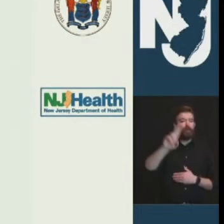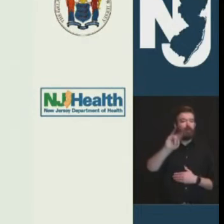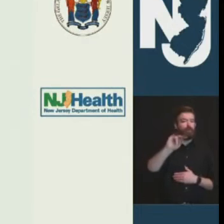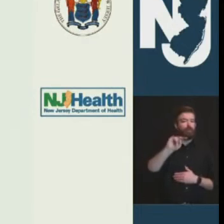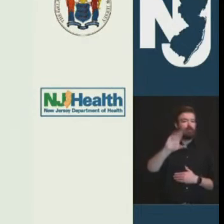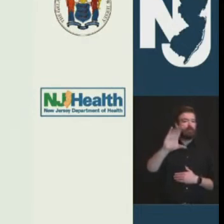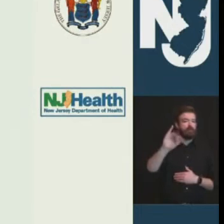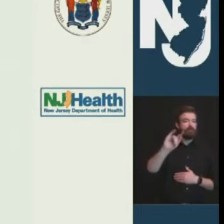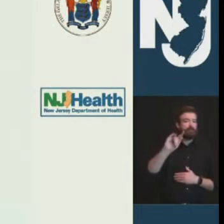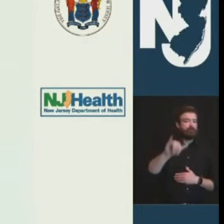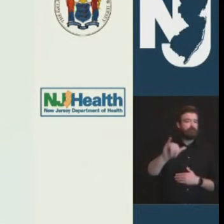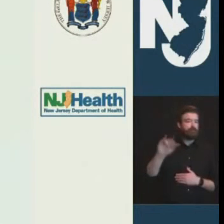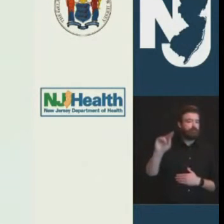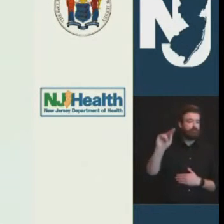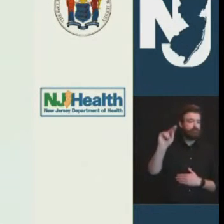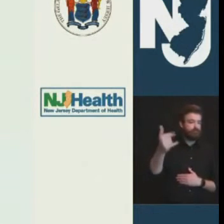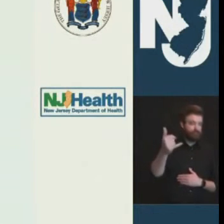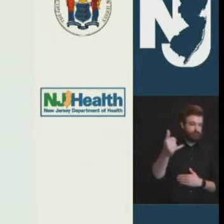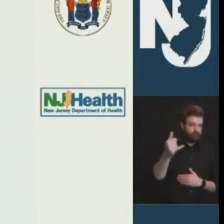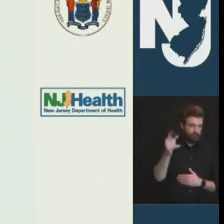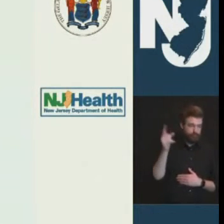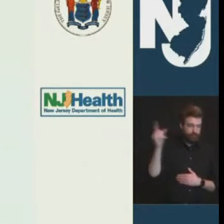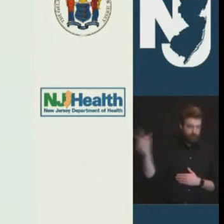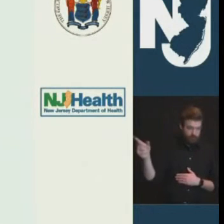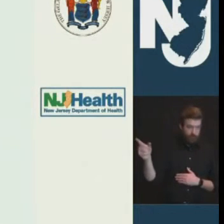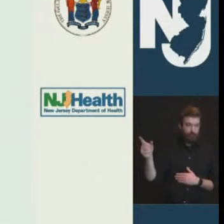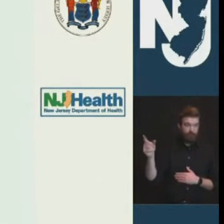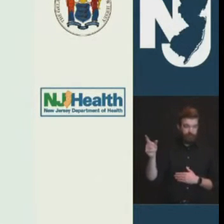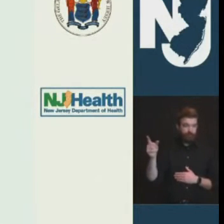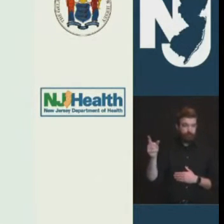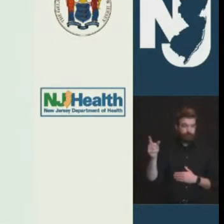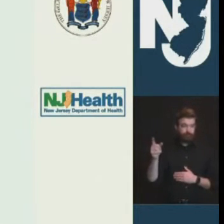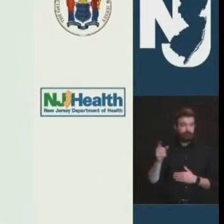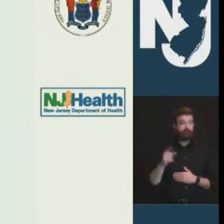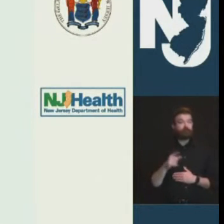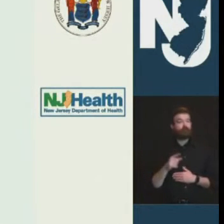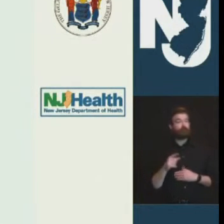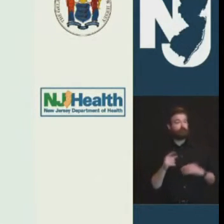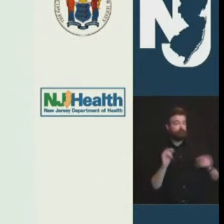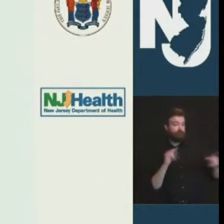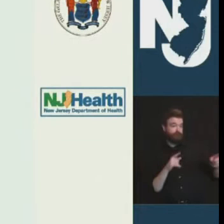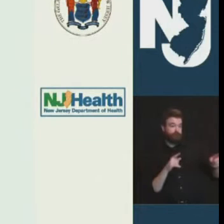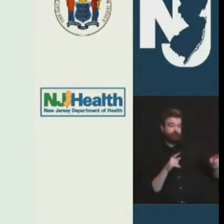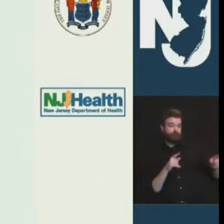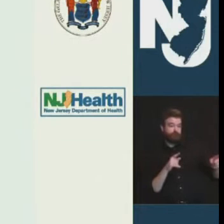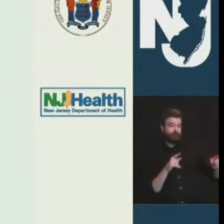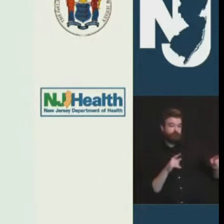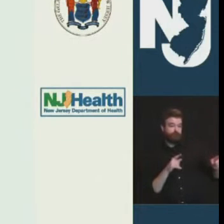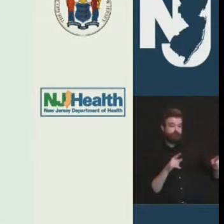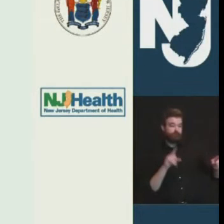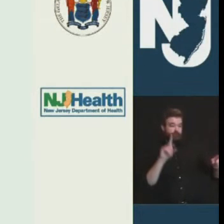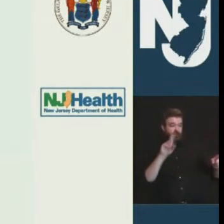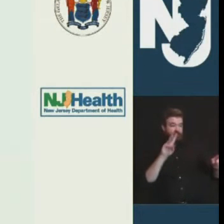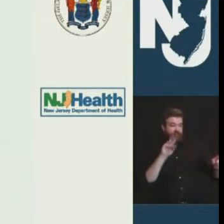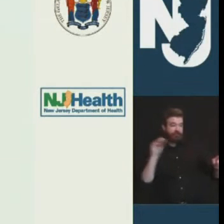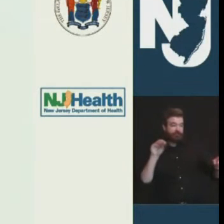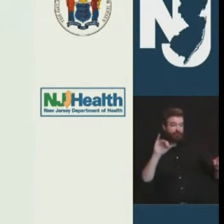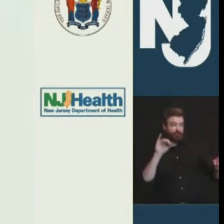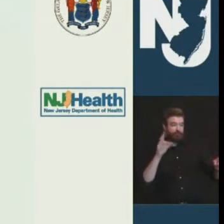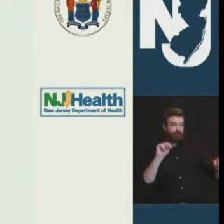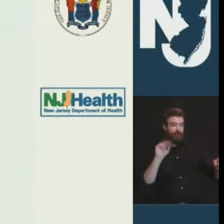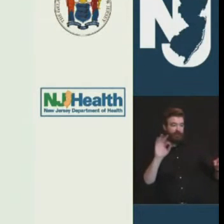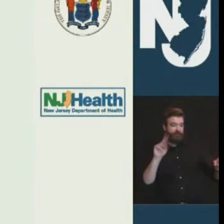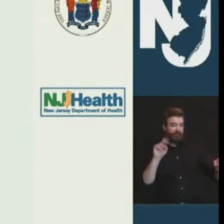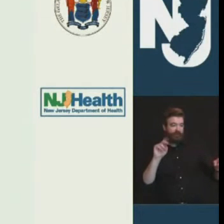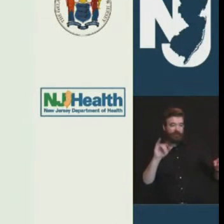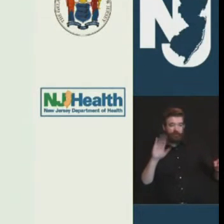city with our dear friend brian stack at the helm at 1600 jfk boulevard now these are all in the north i spoke to my